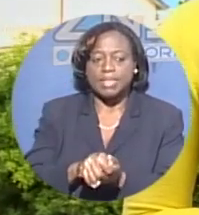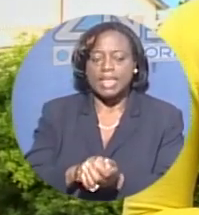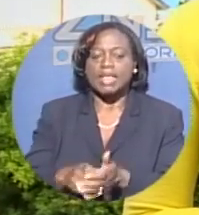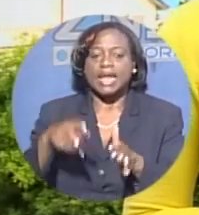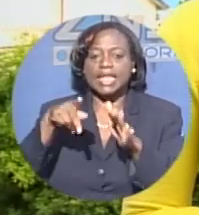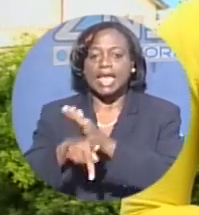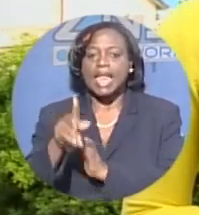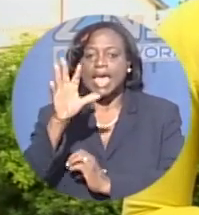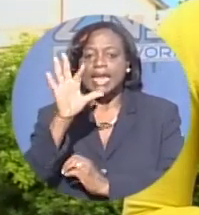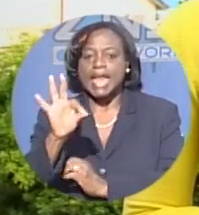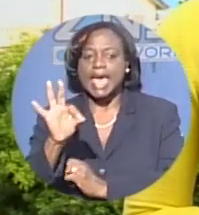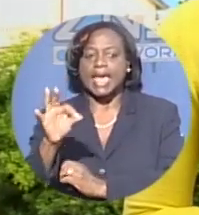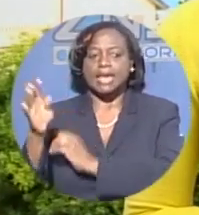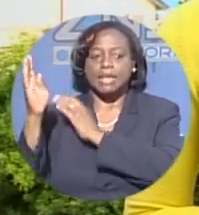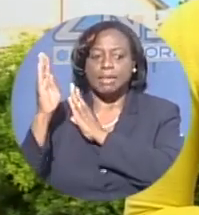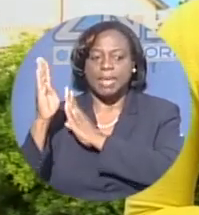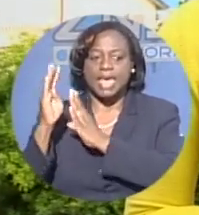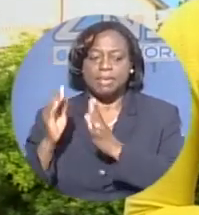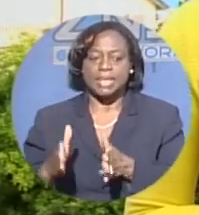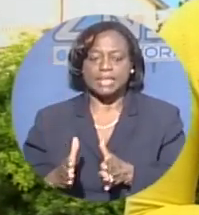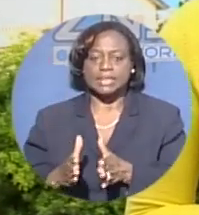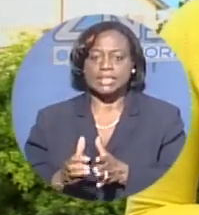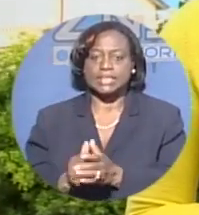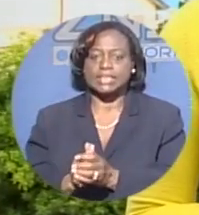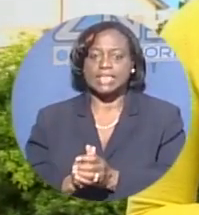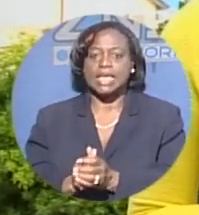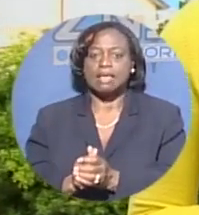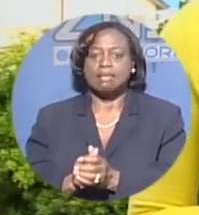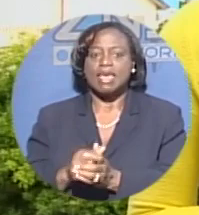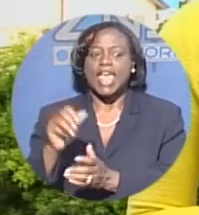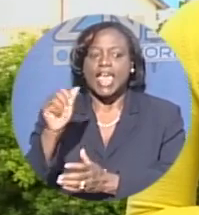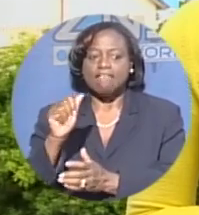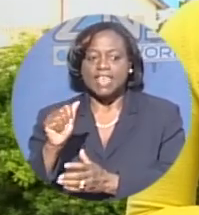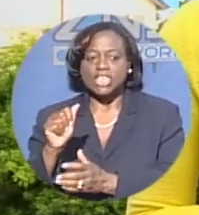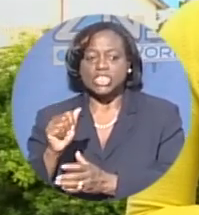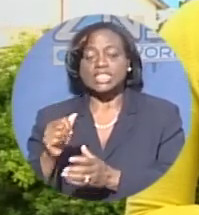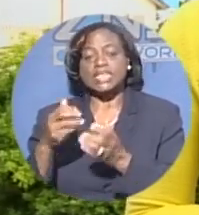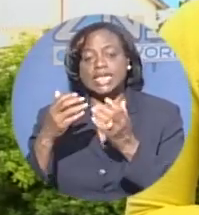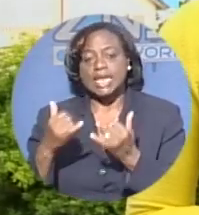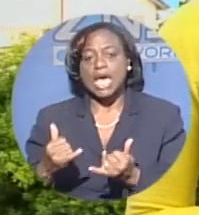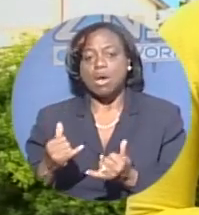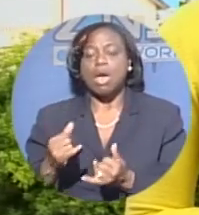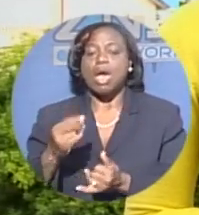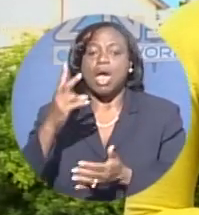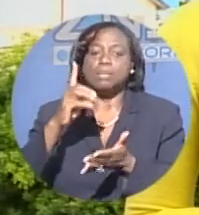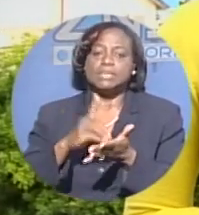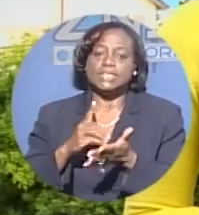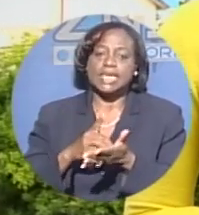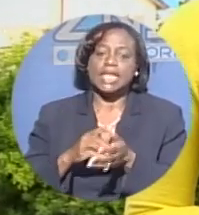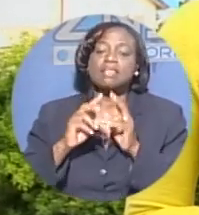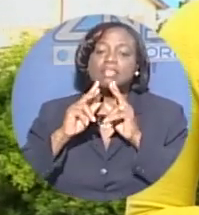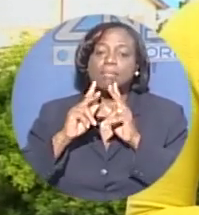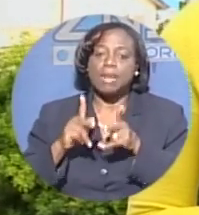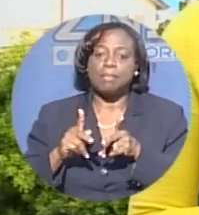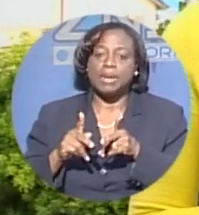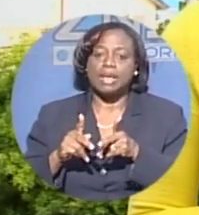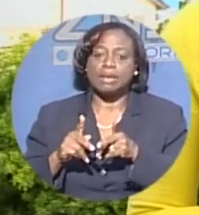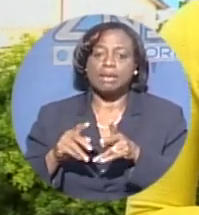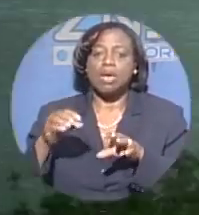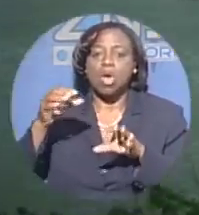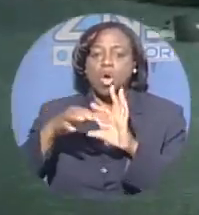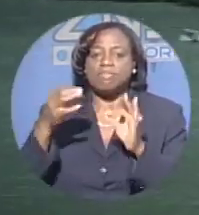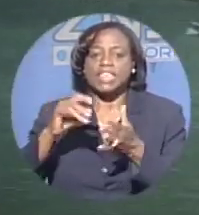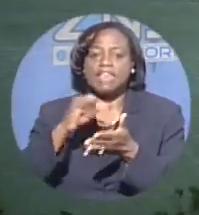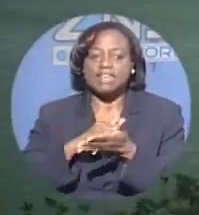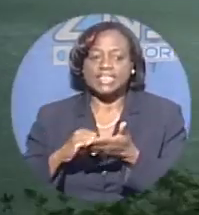nine Bahamians. Civil aviation officials are updating the public on the investigations and that long-awaited crash report.